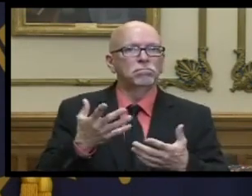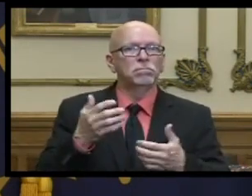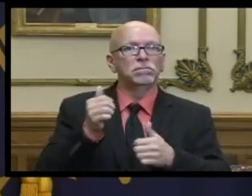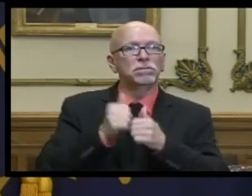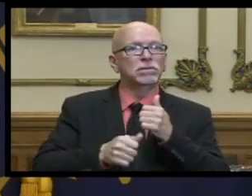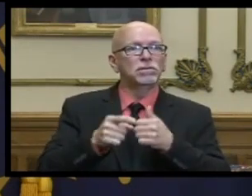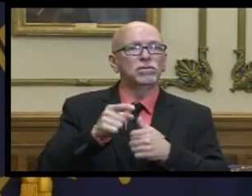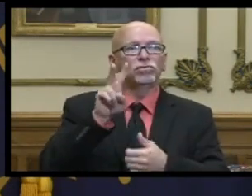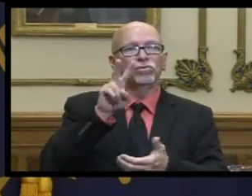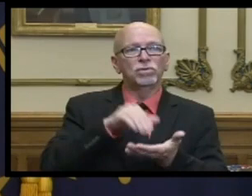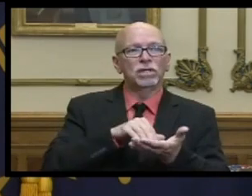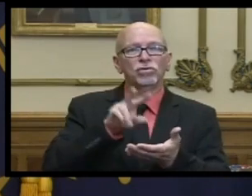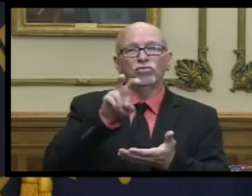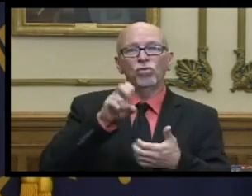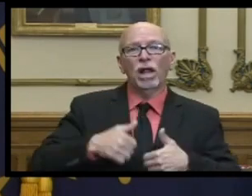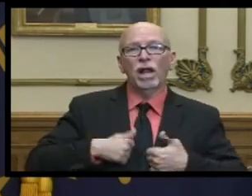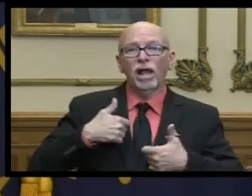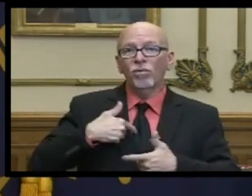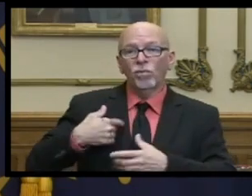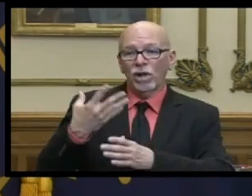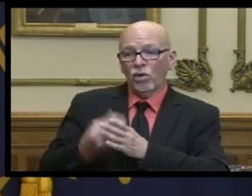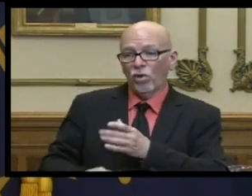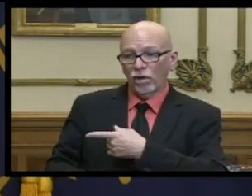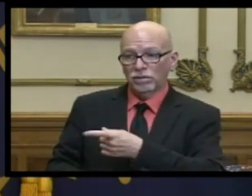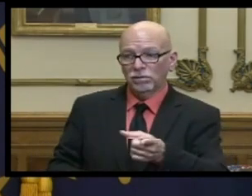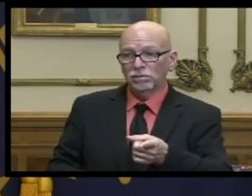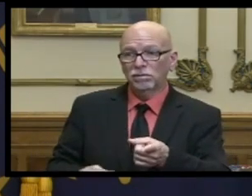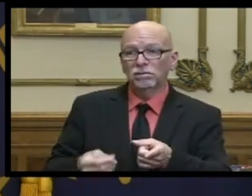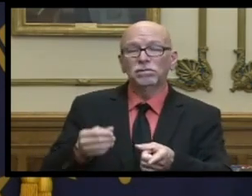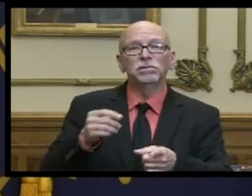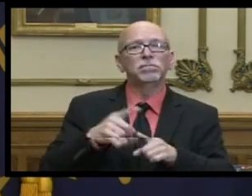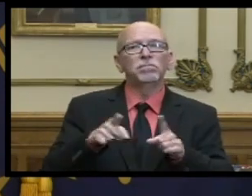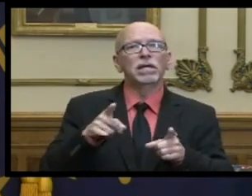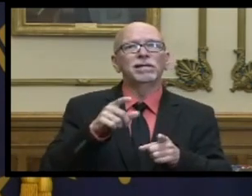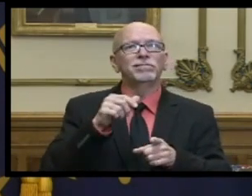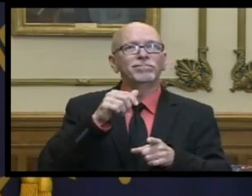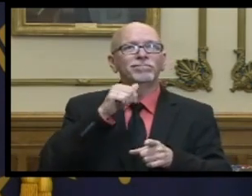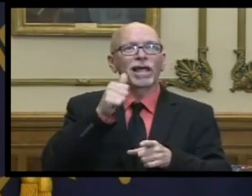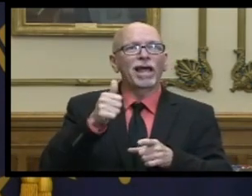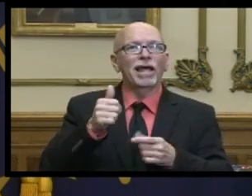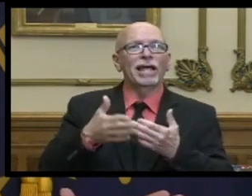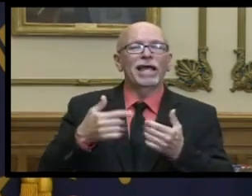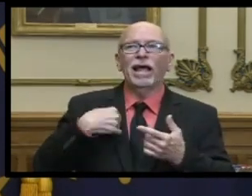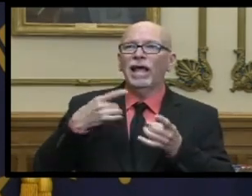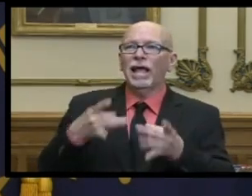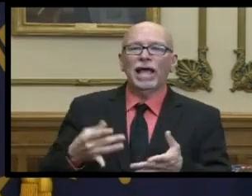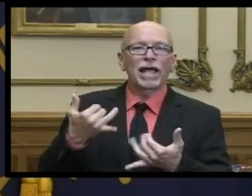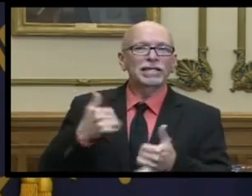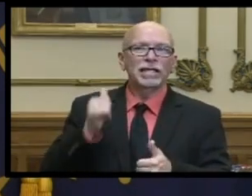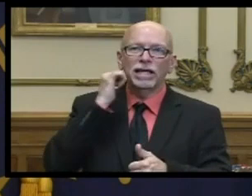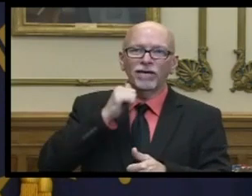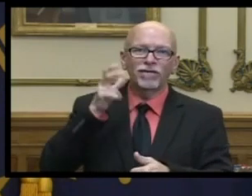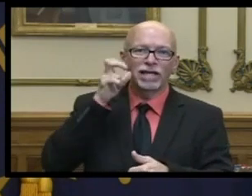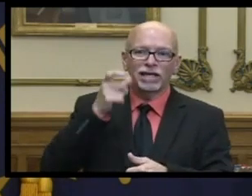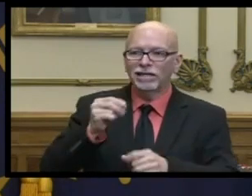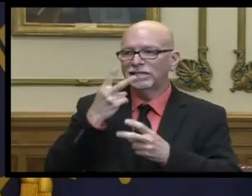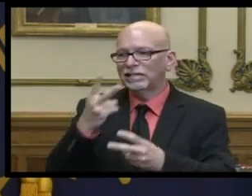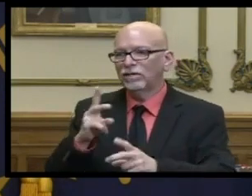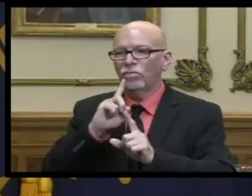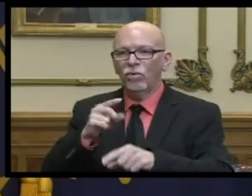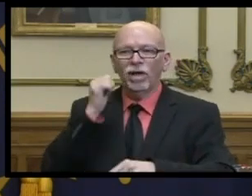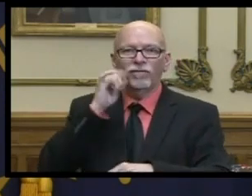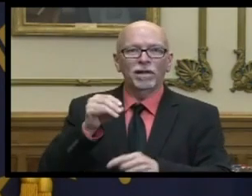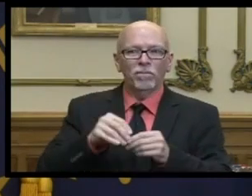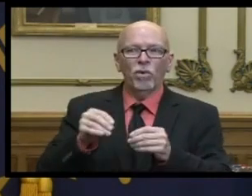2200 lives that we've lost it does not get easier hearing your report and seeing the report every